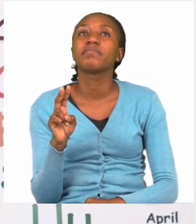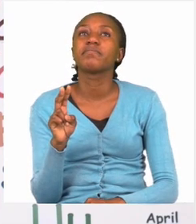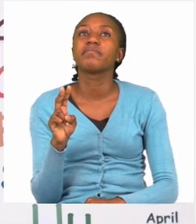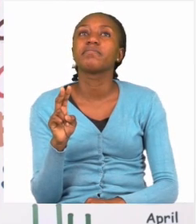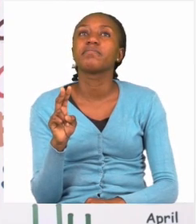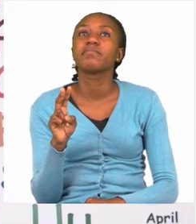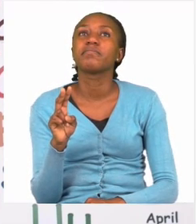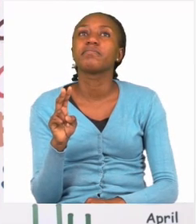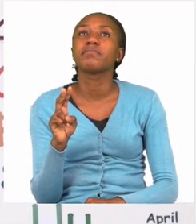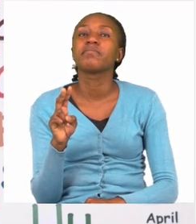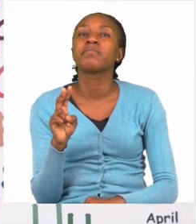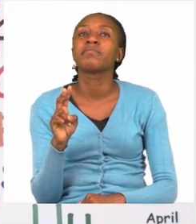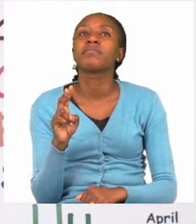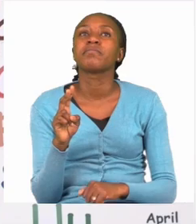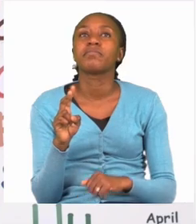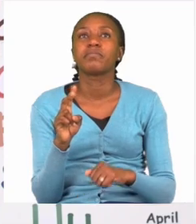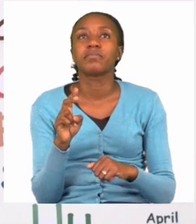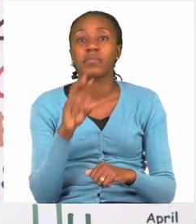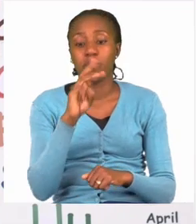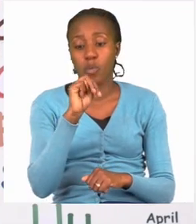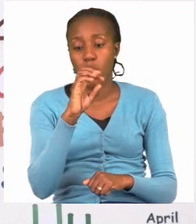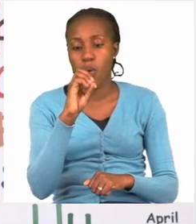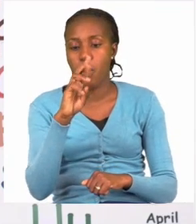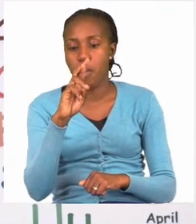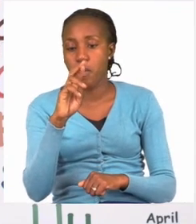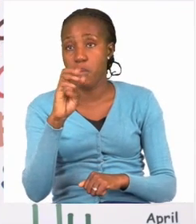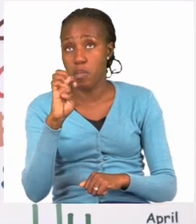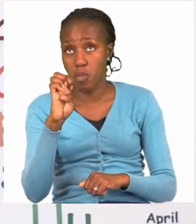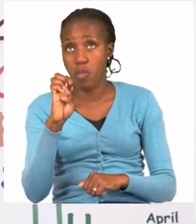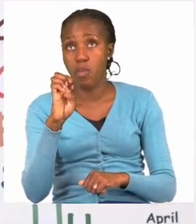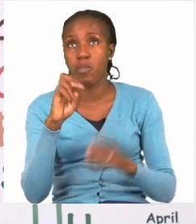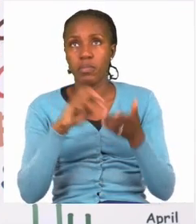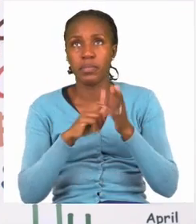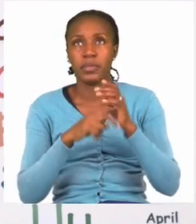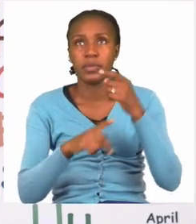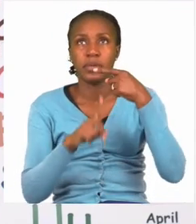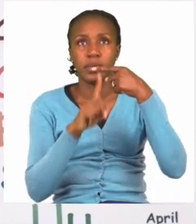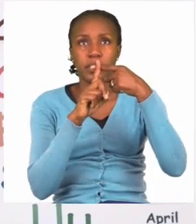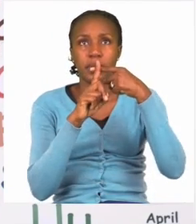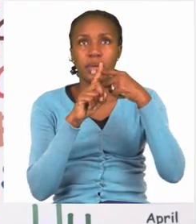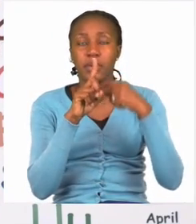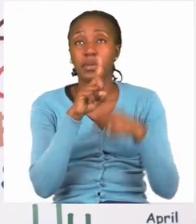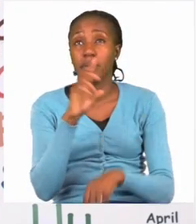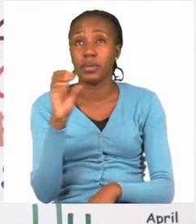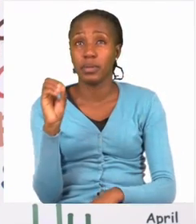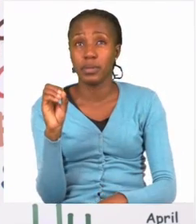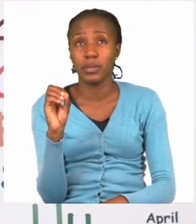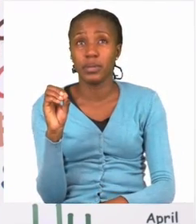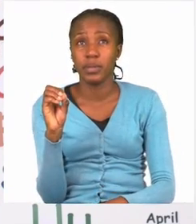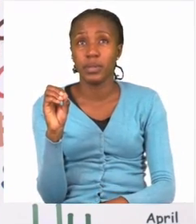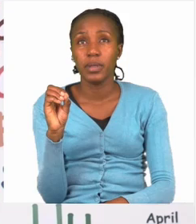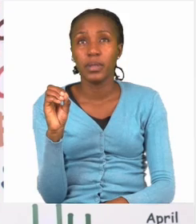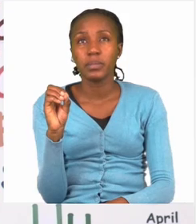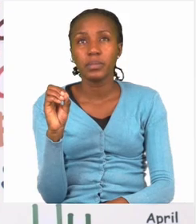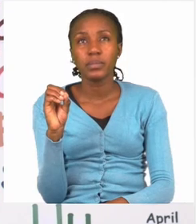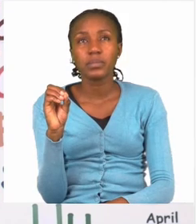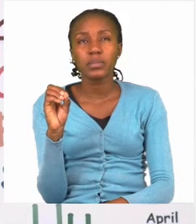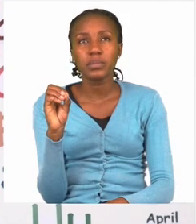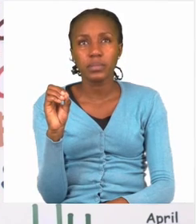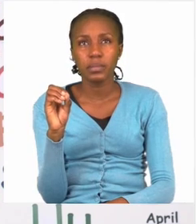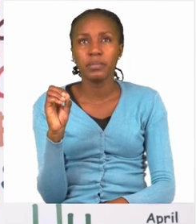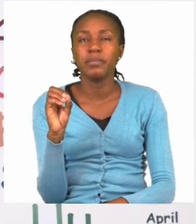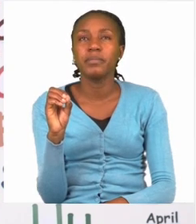once again, it's the same number as in the popsicle. Now here we have to once again find